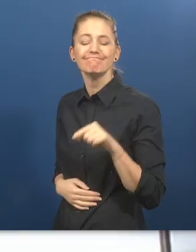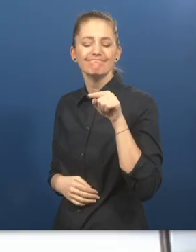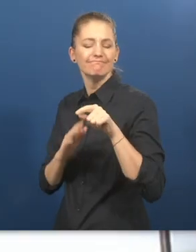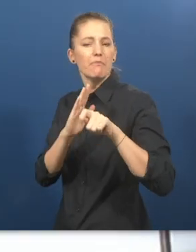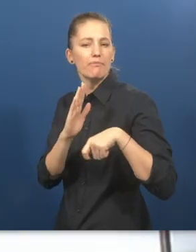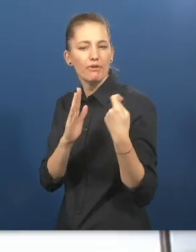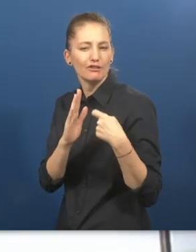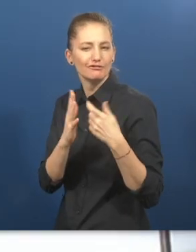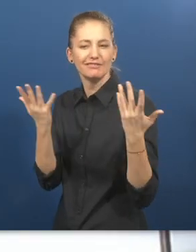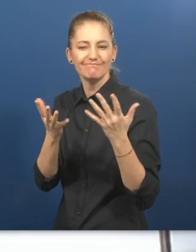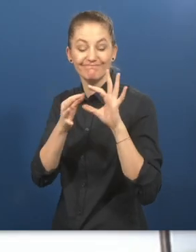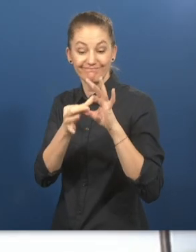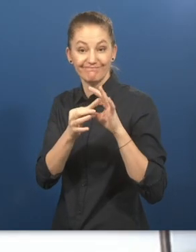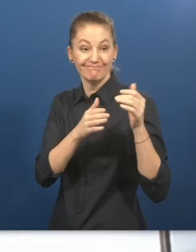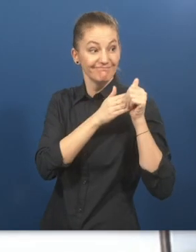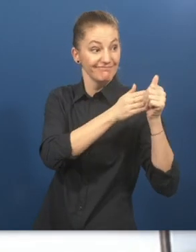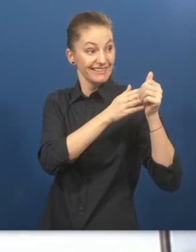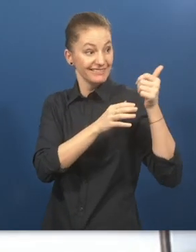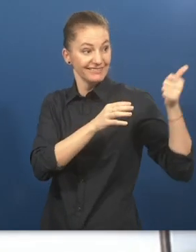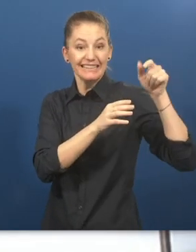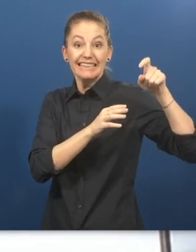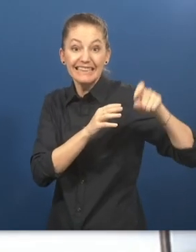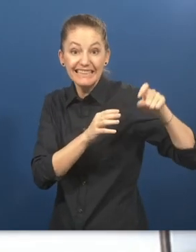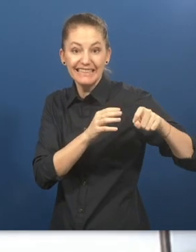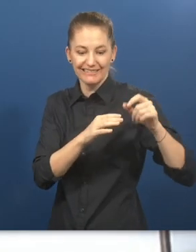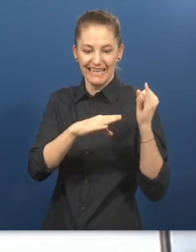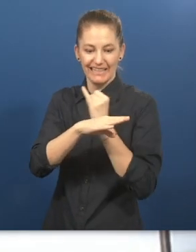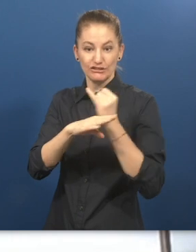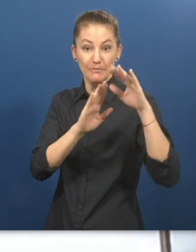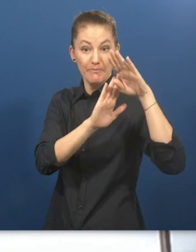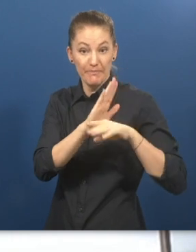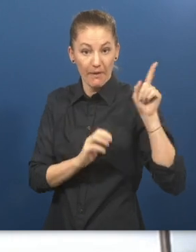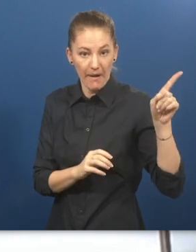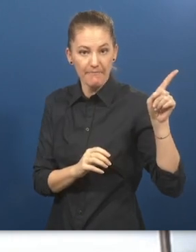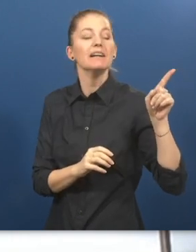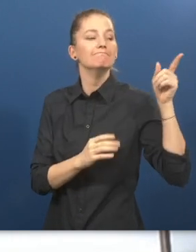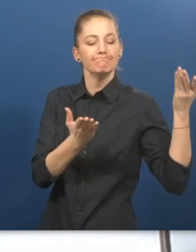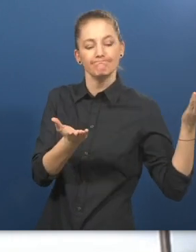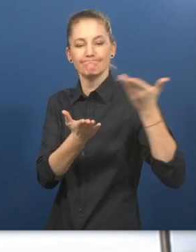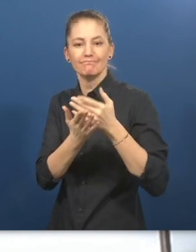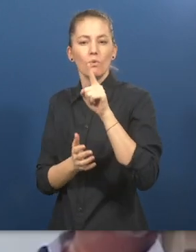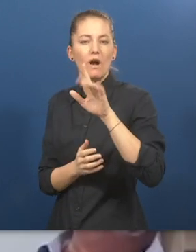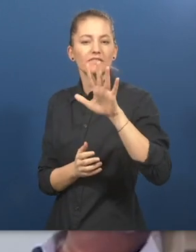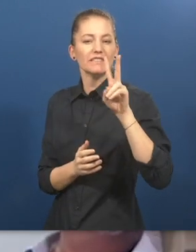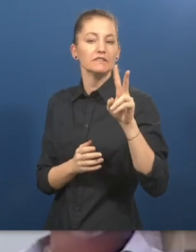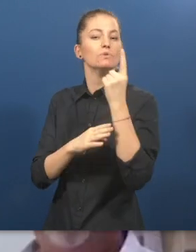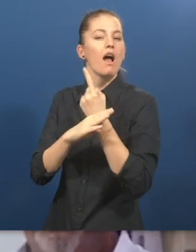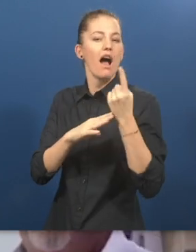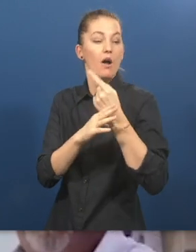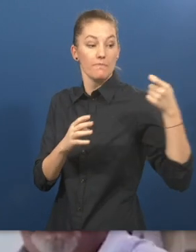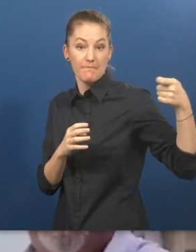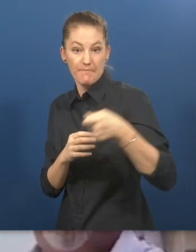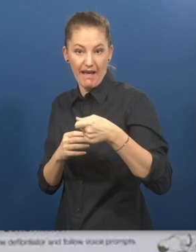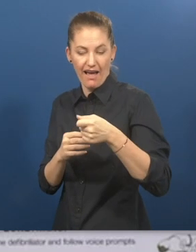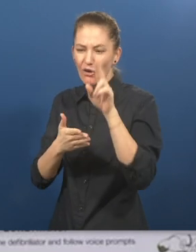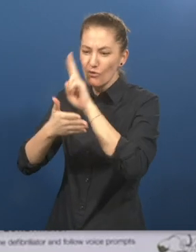Stepping into is a demand-led internship program. Employers offer a minimum of 152 hours paid work